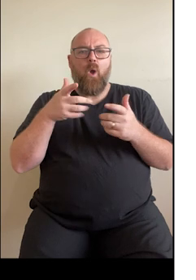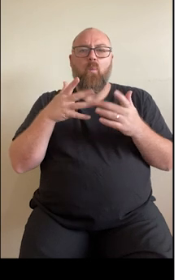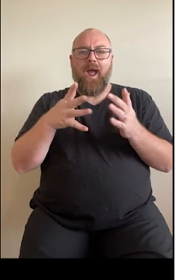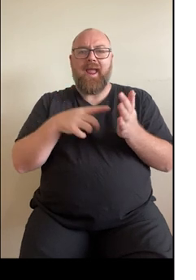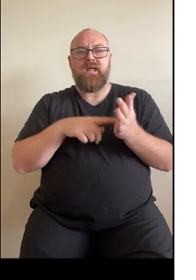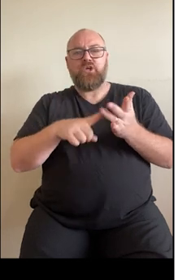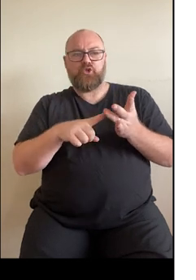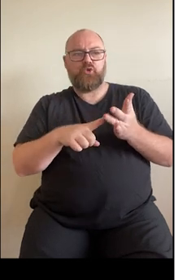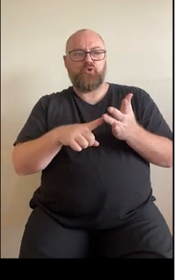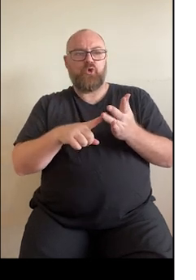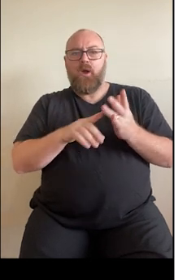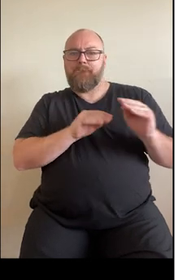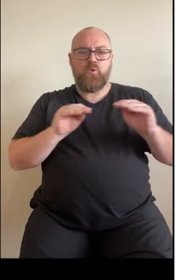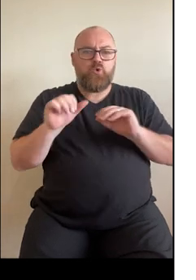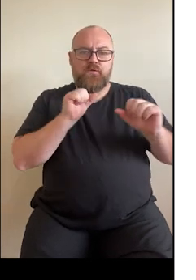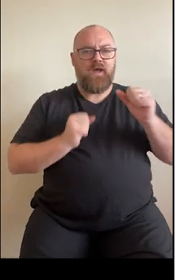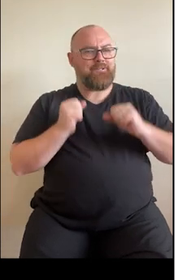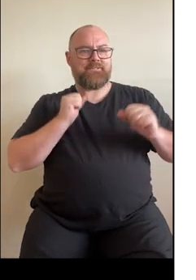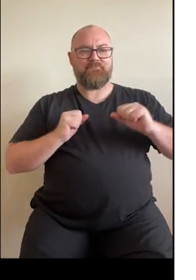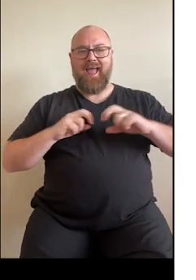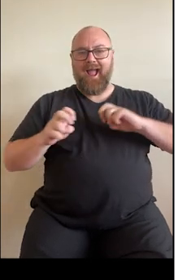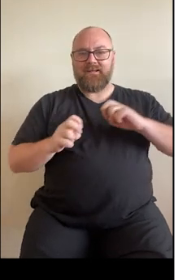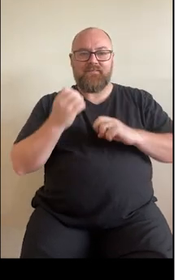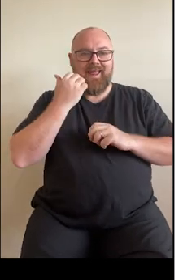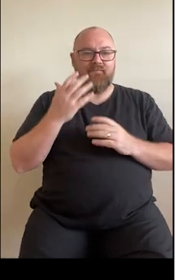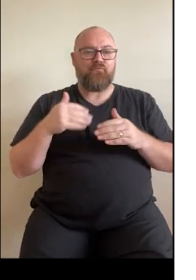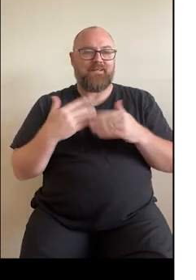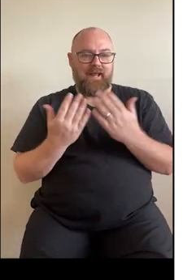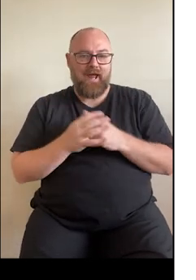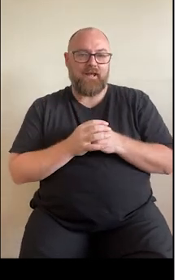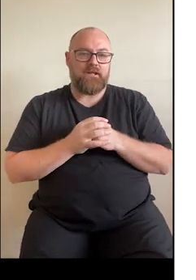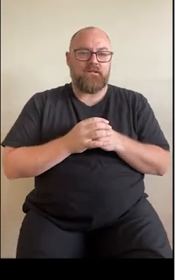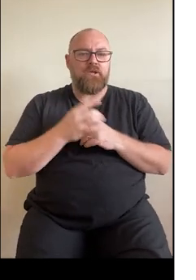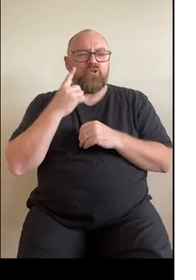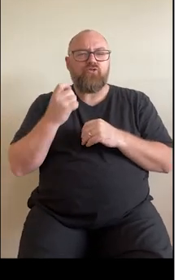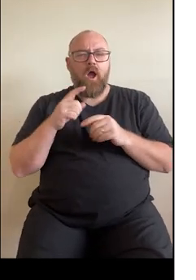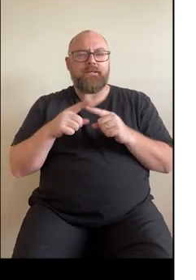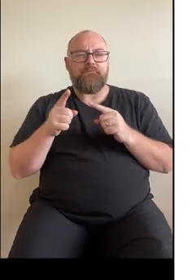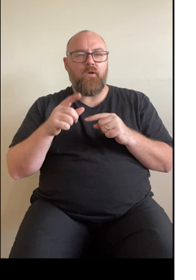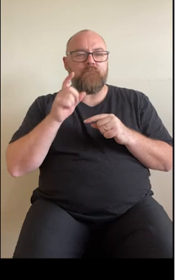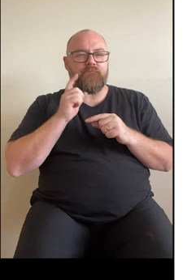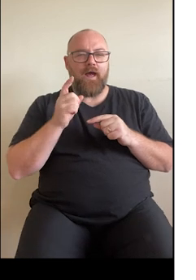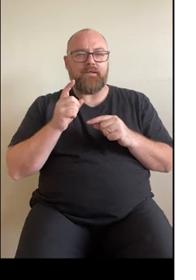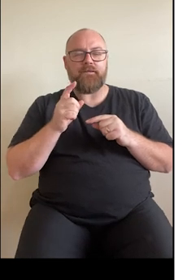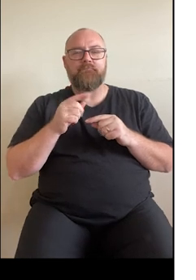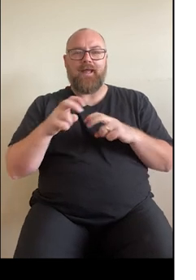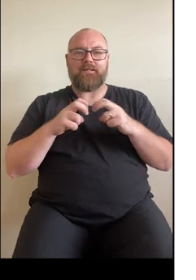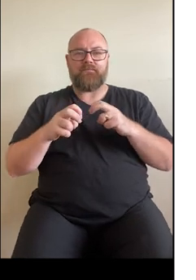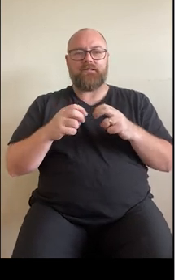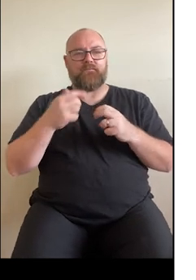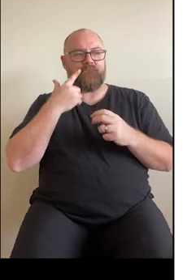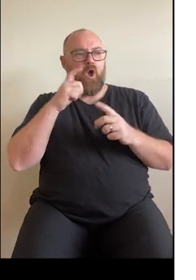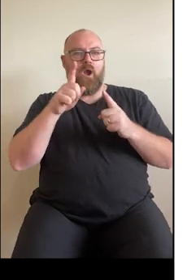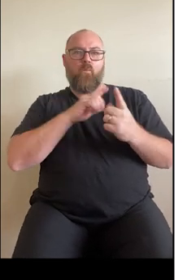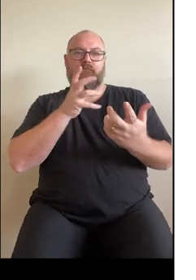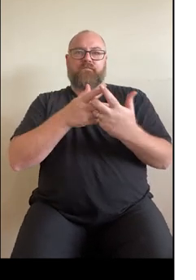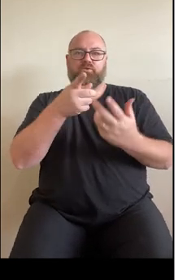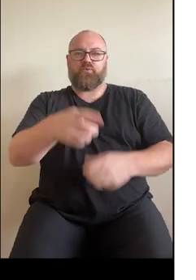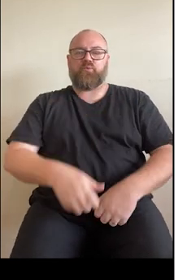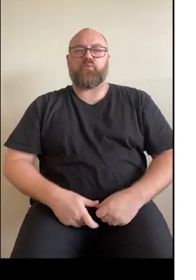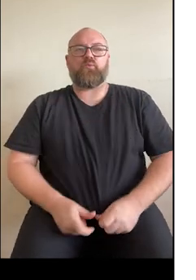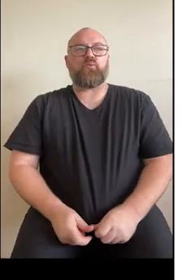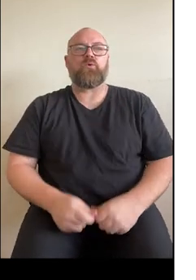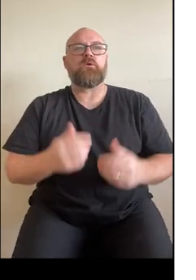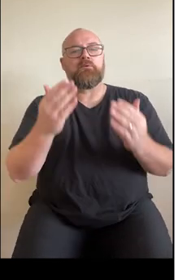your body every single day or be active regularly. Try a range of fun activities and pick the one that suits you the best. So